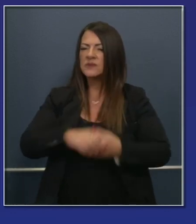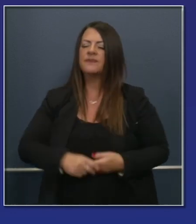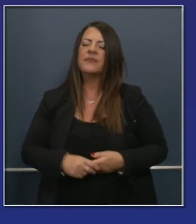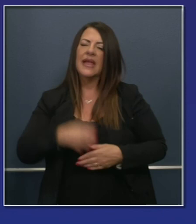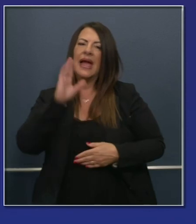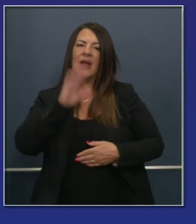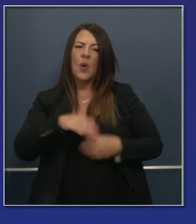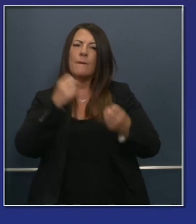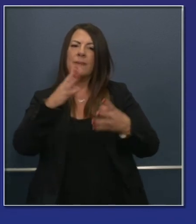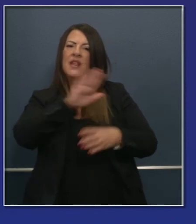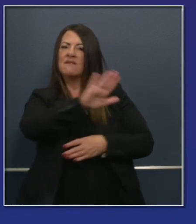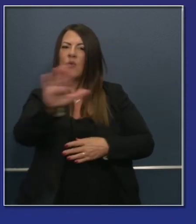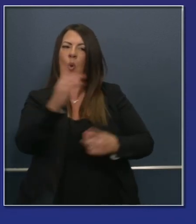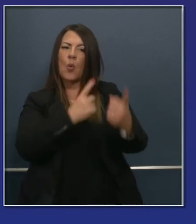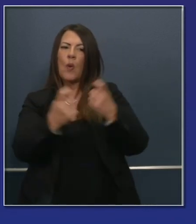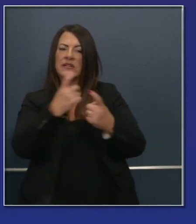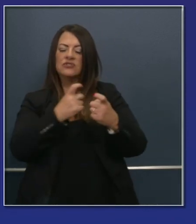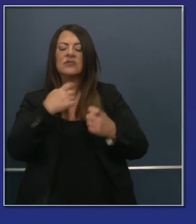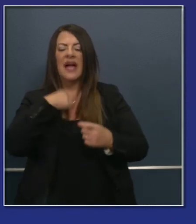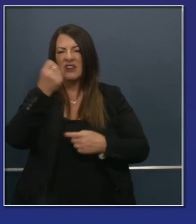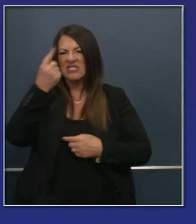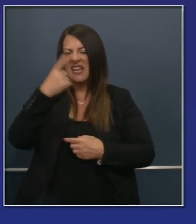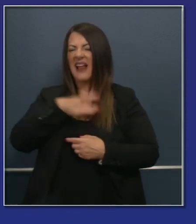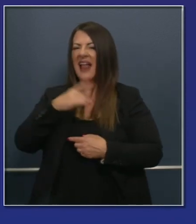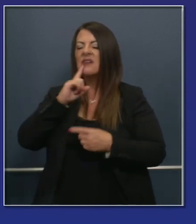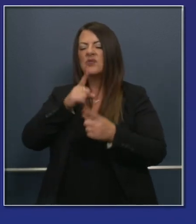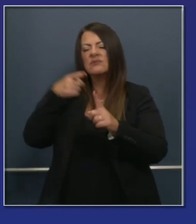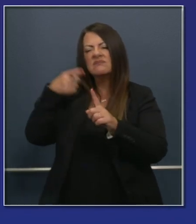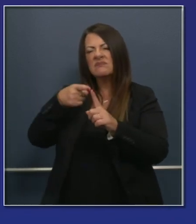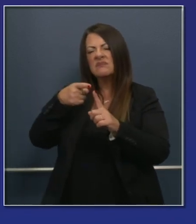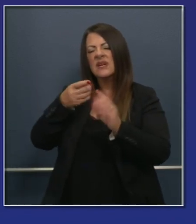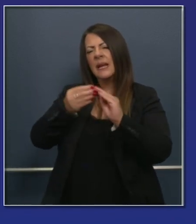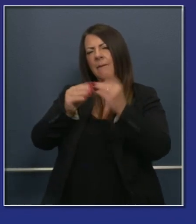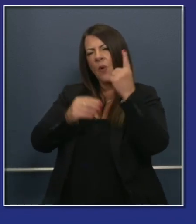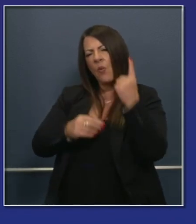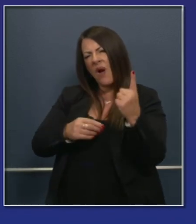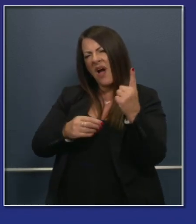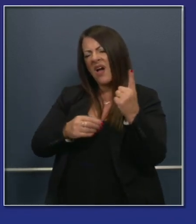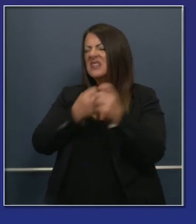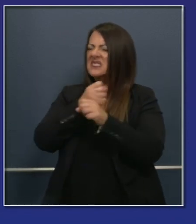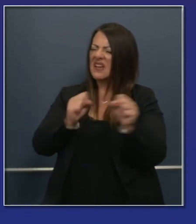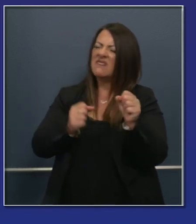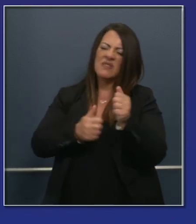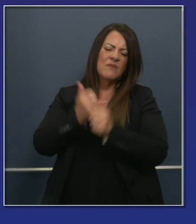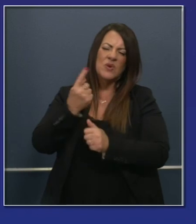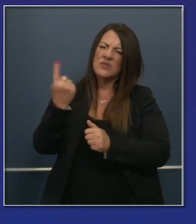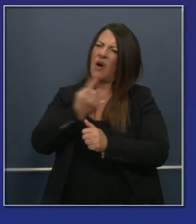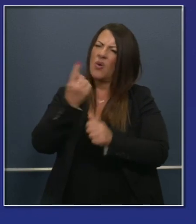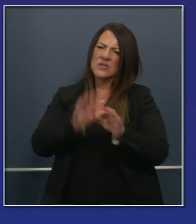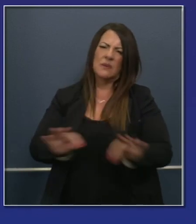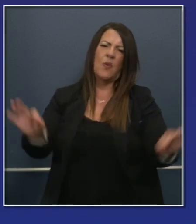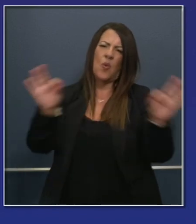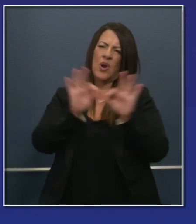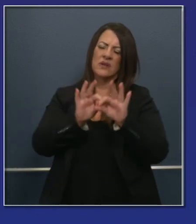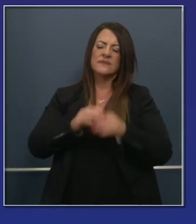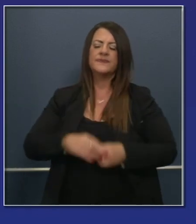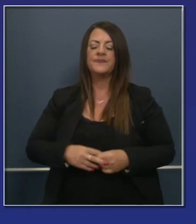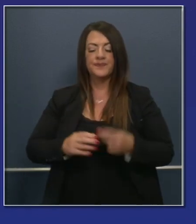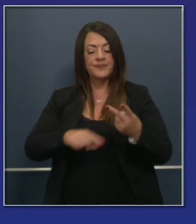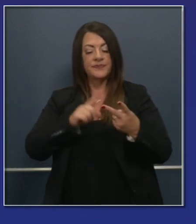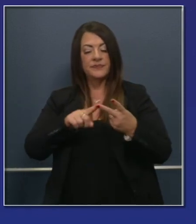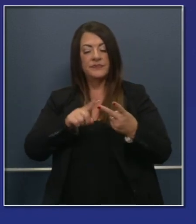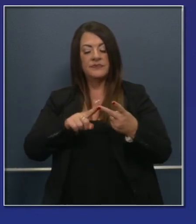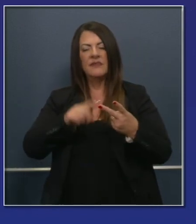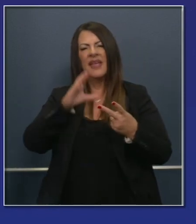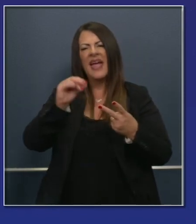those questions. But that's a really clear metric that I like to point to. Safety has to be our first priority. I think as we think about safety, we also have to think